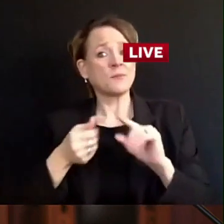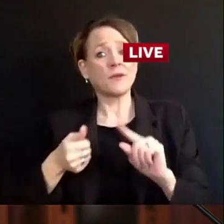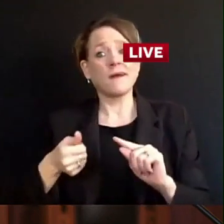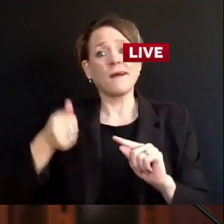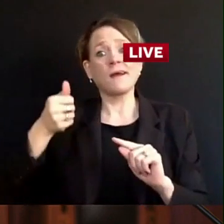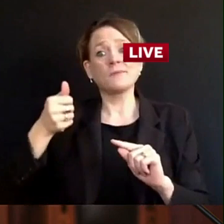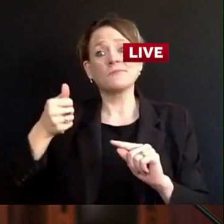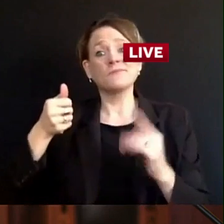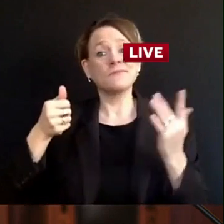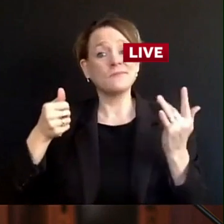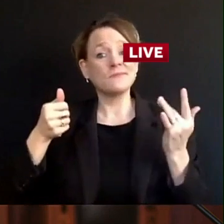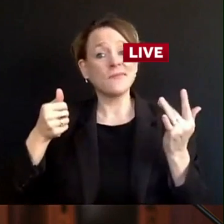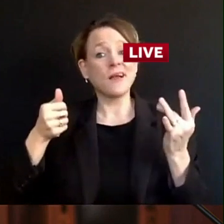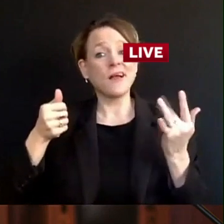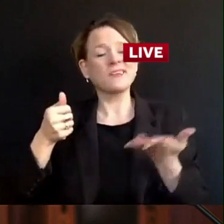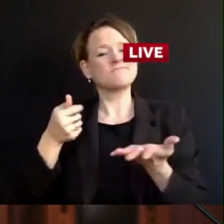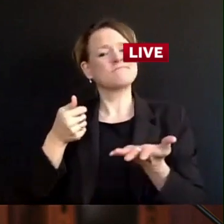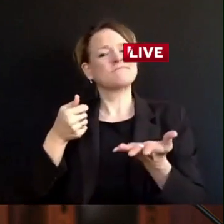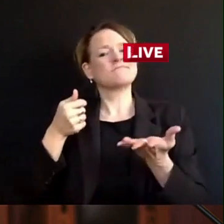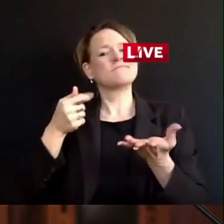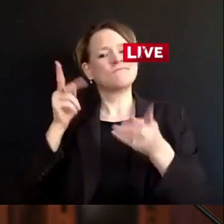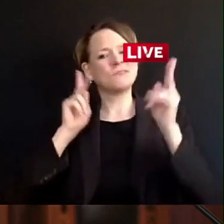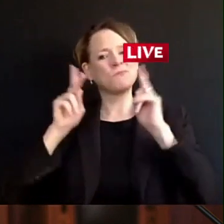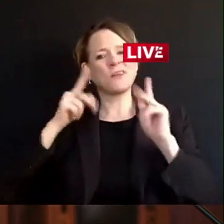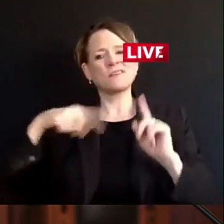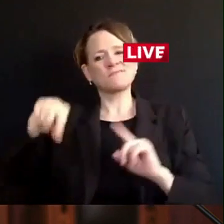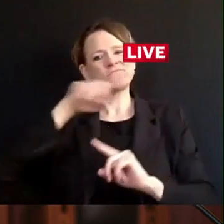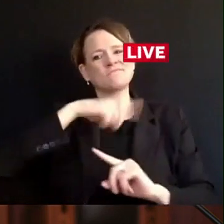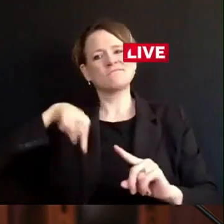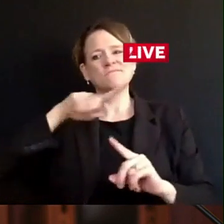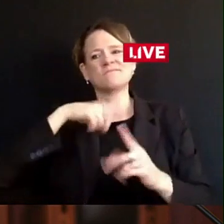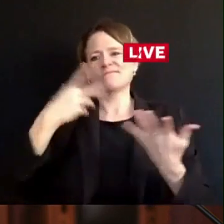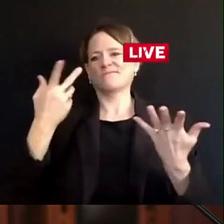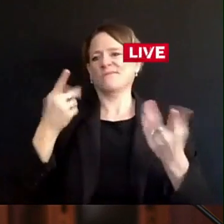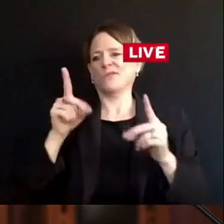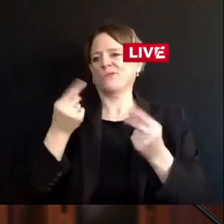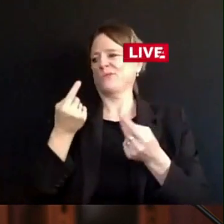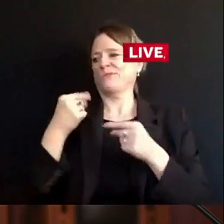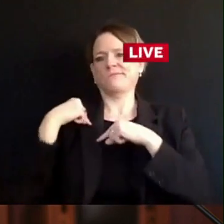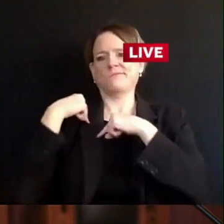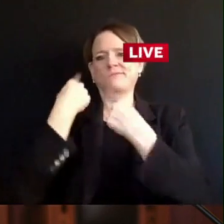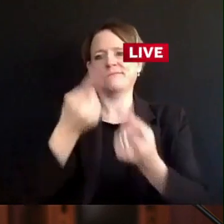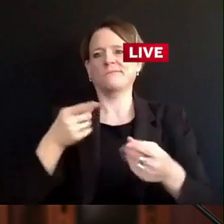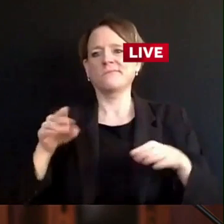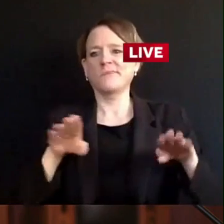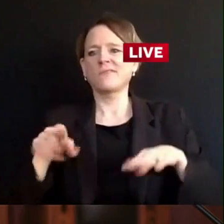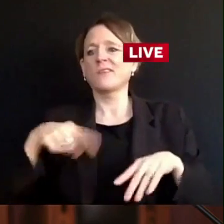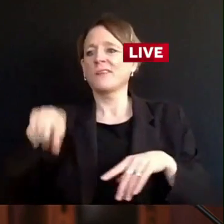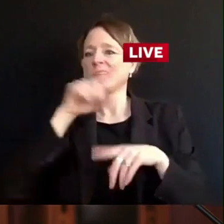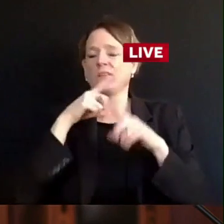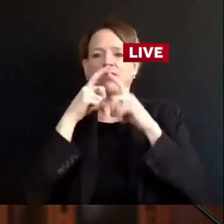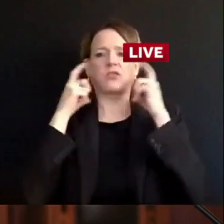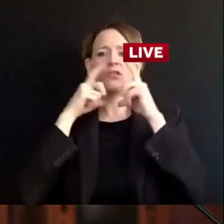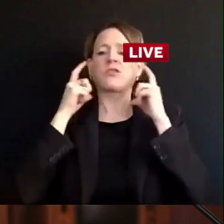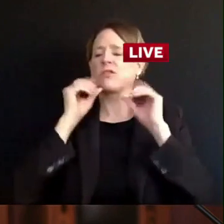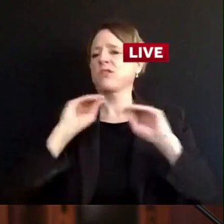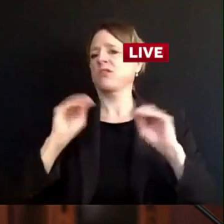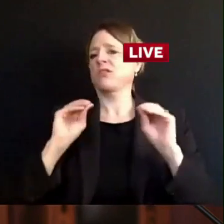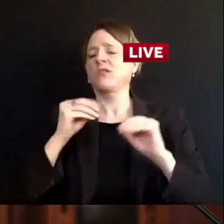to people who are in our immediate household. That means don't go to small gatherings. It means don't go to large gatherings.